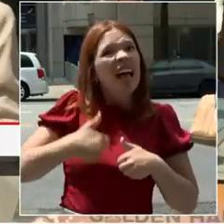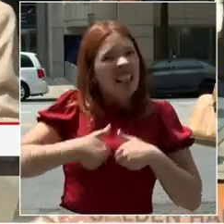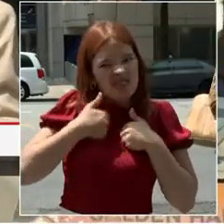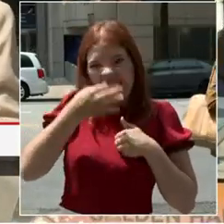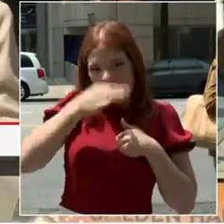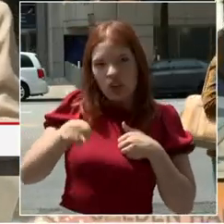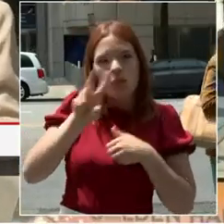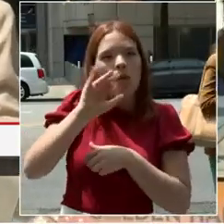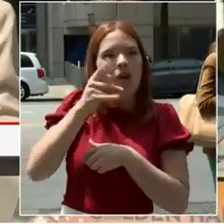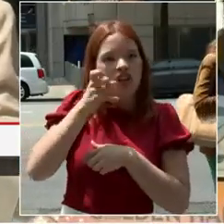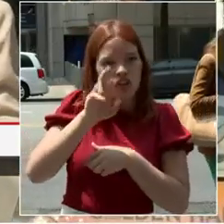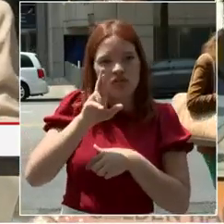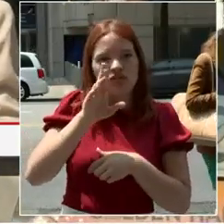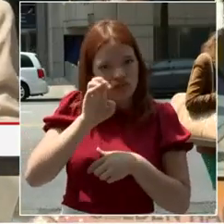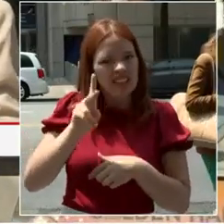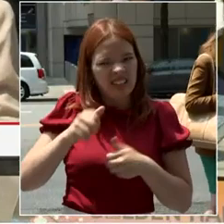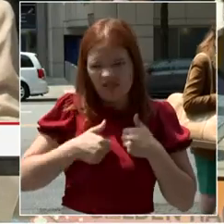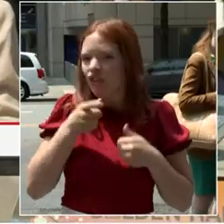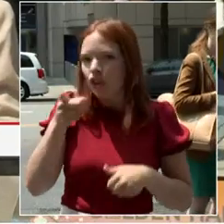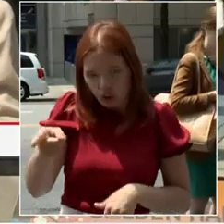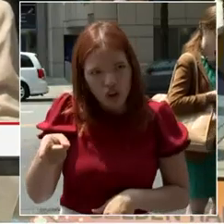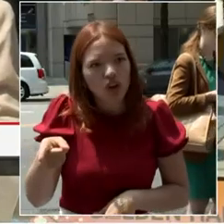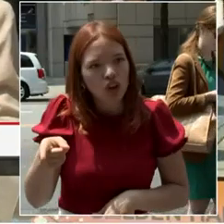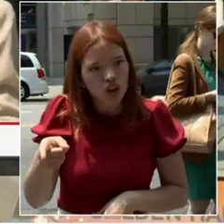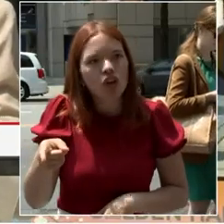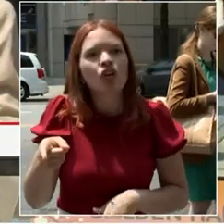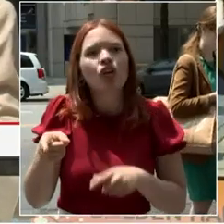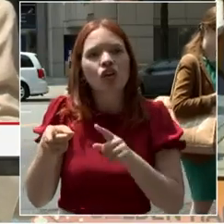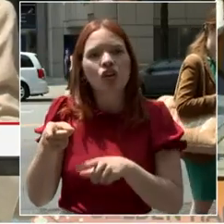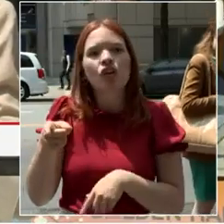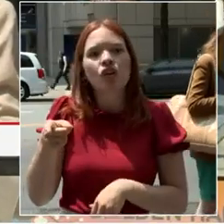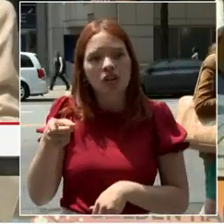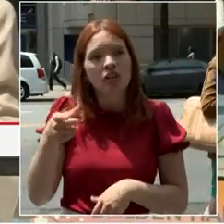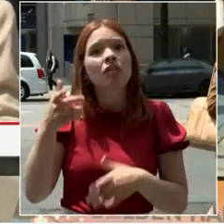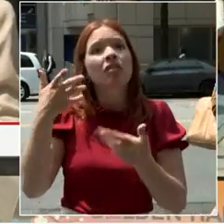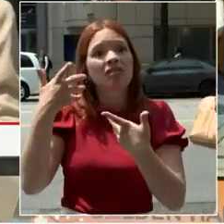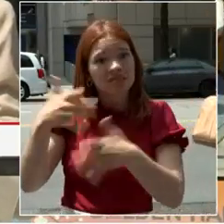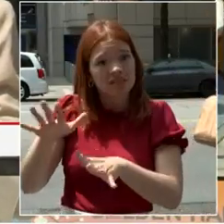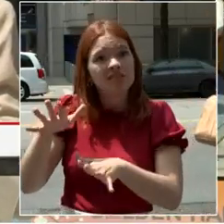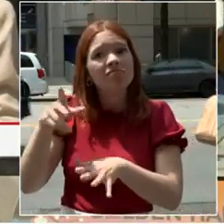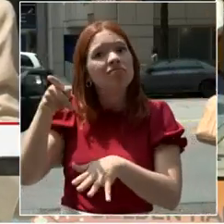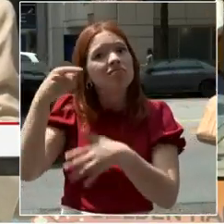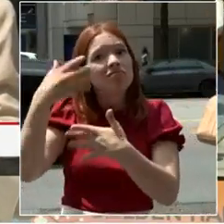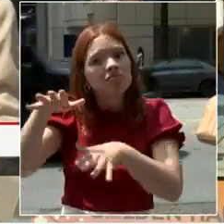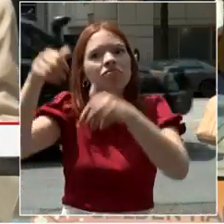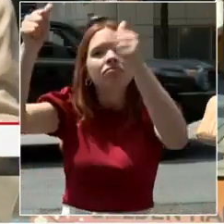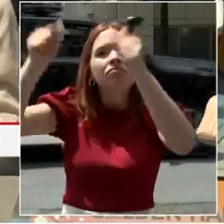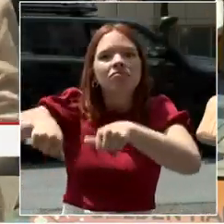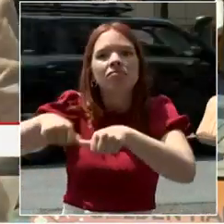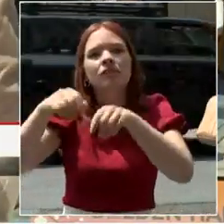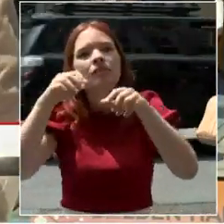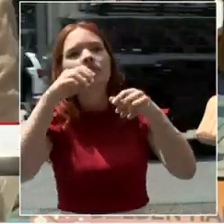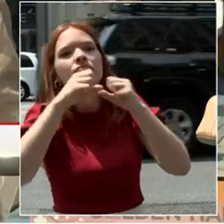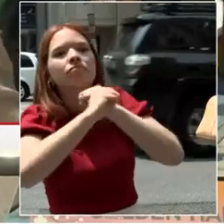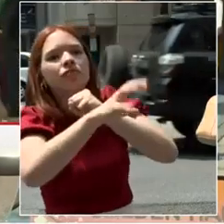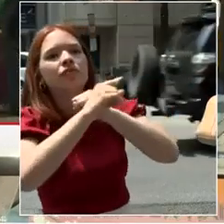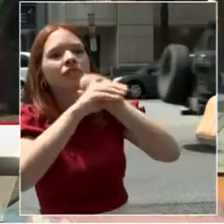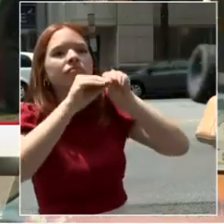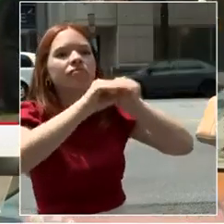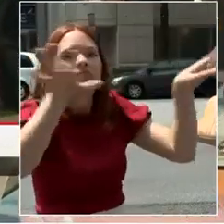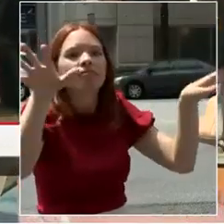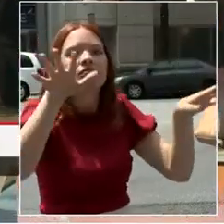is up sometime in June or July. DC residents will have a new Whole Foods. So we're very happy about that.